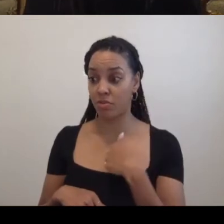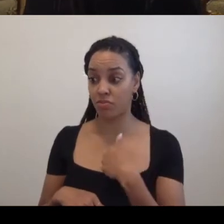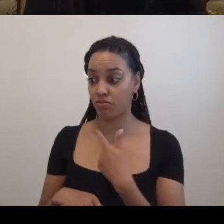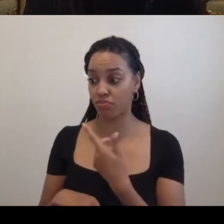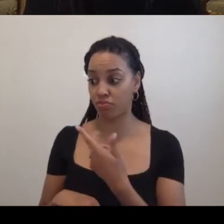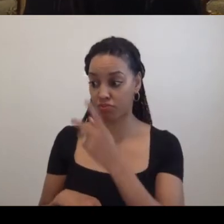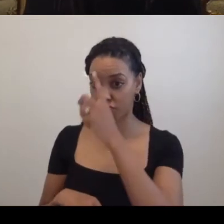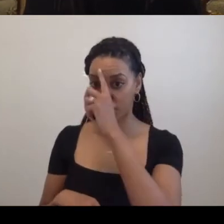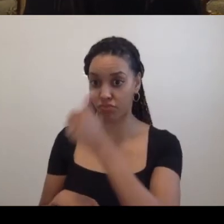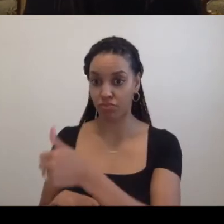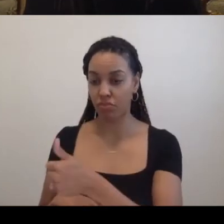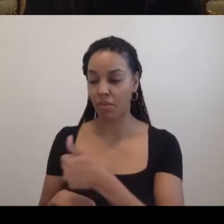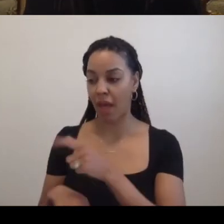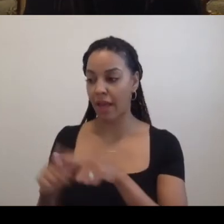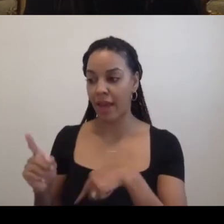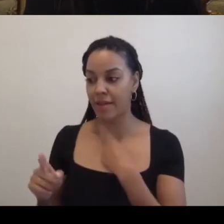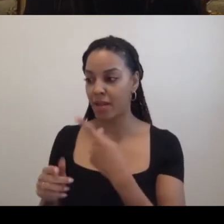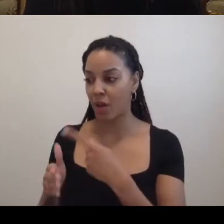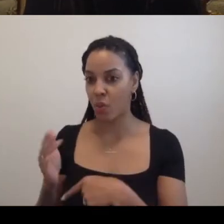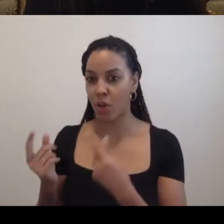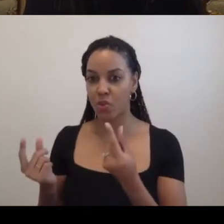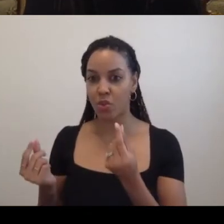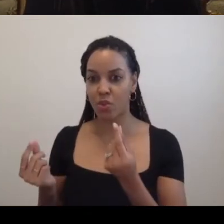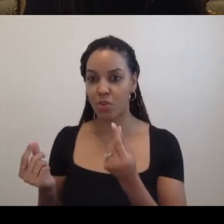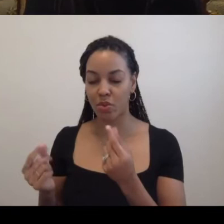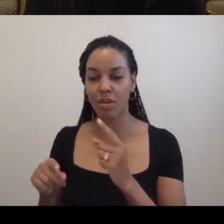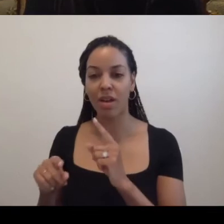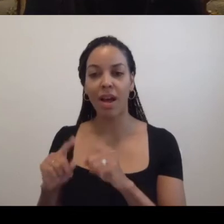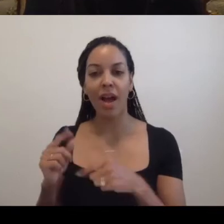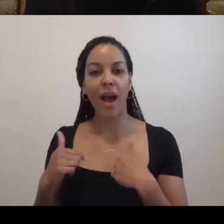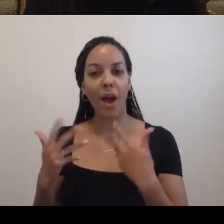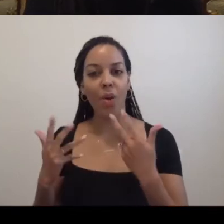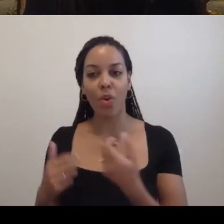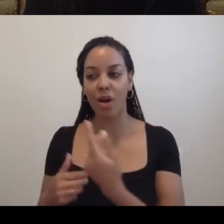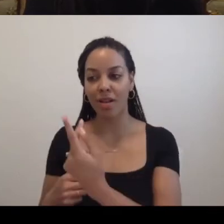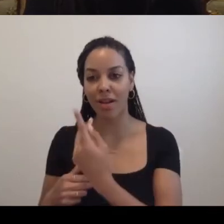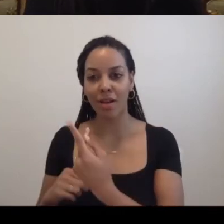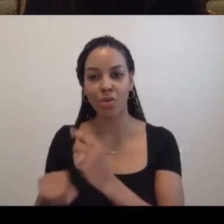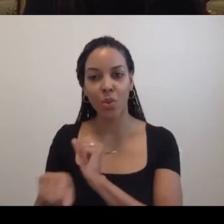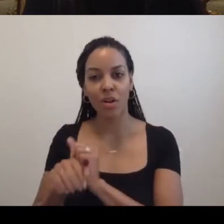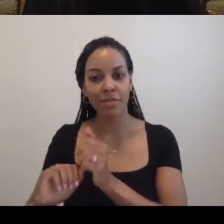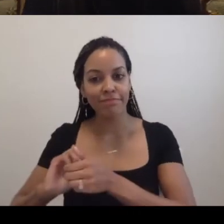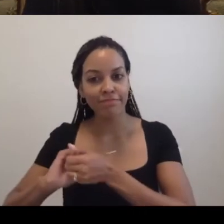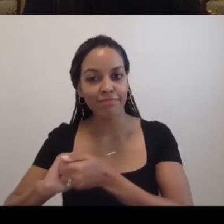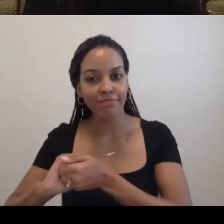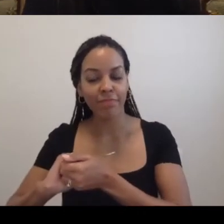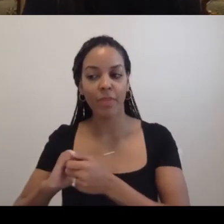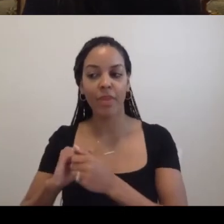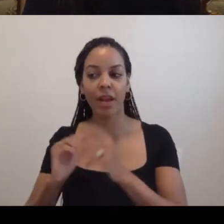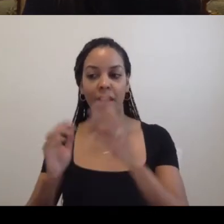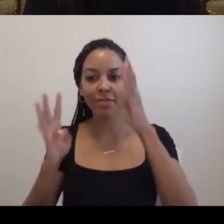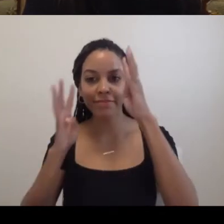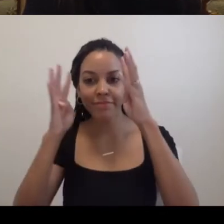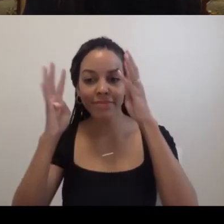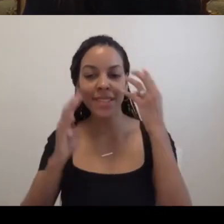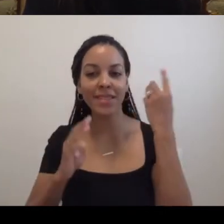And I can't tell you what to do. I would like us to work together and come up with something together.